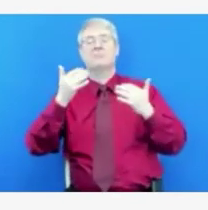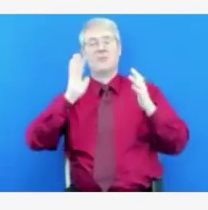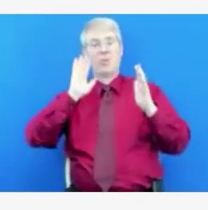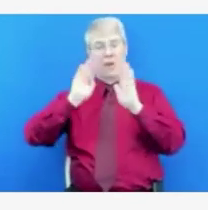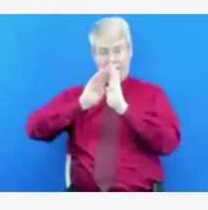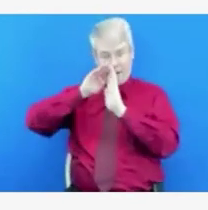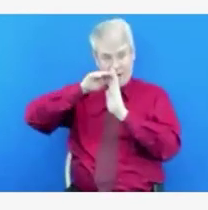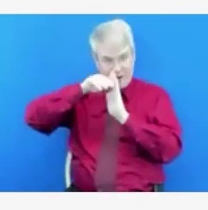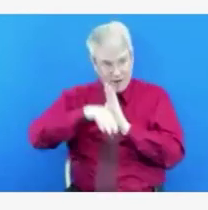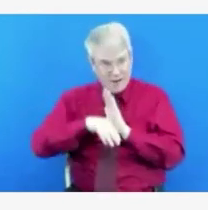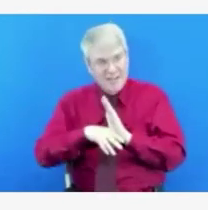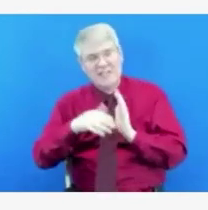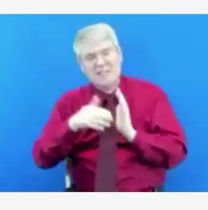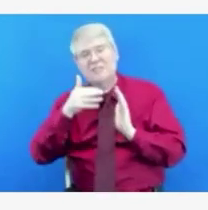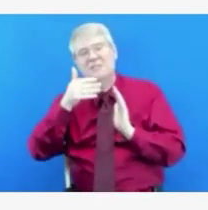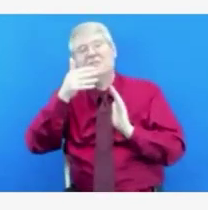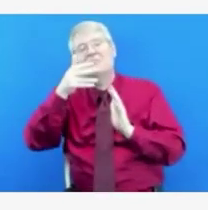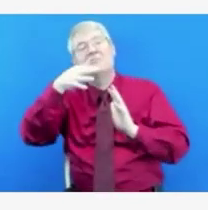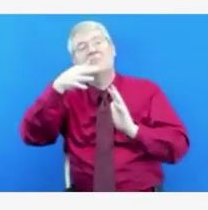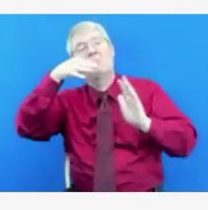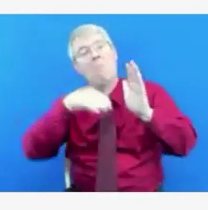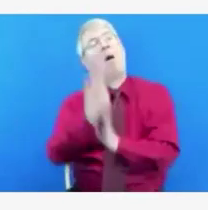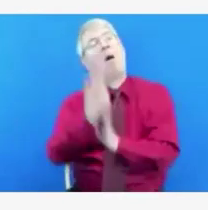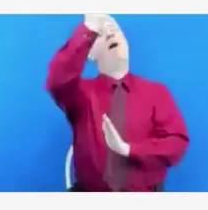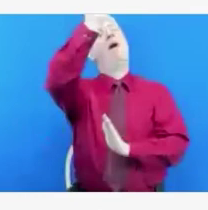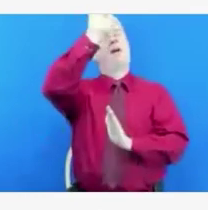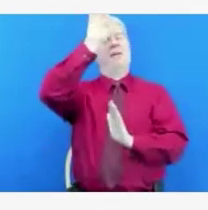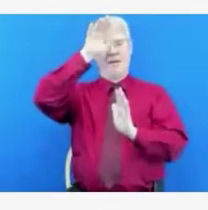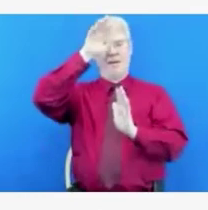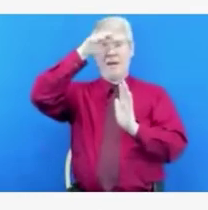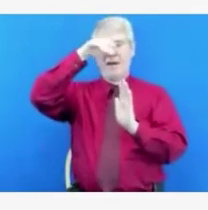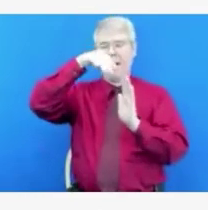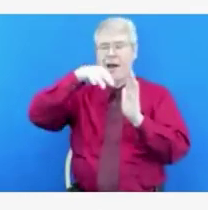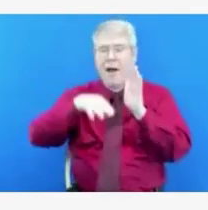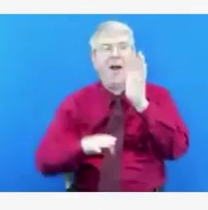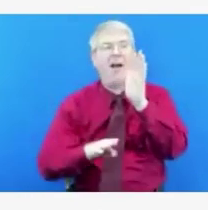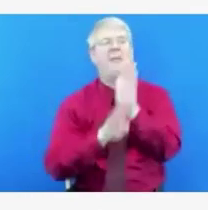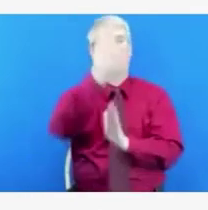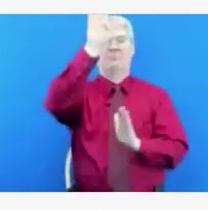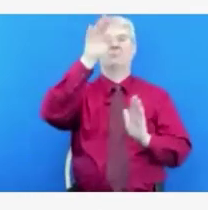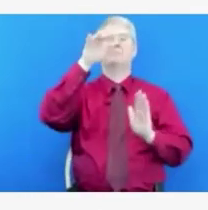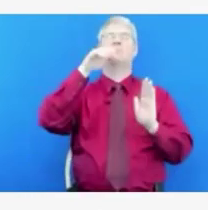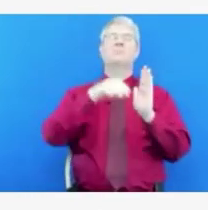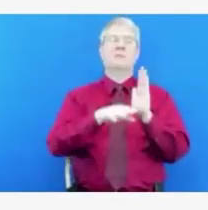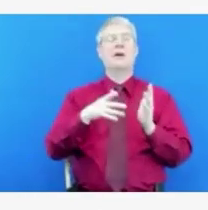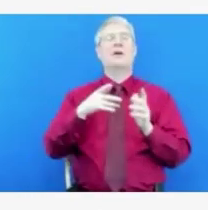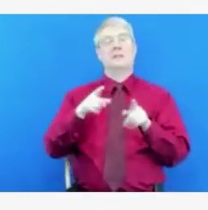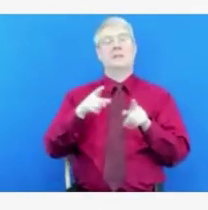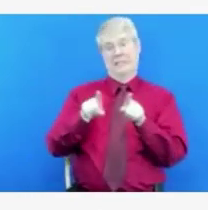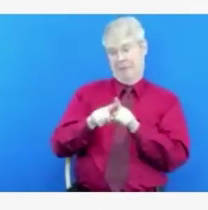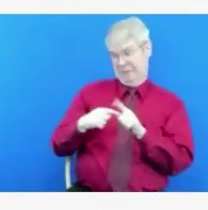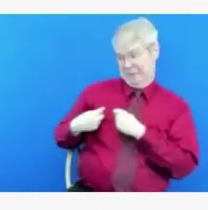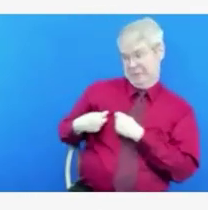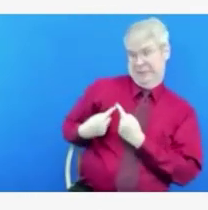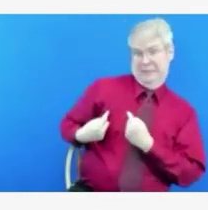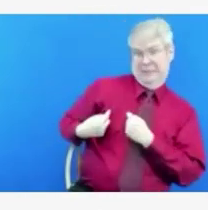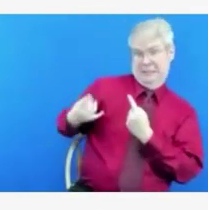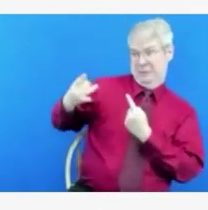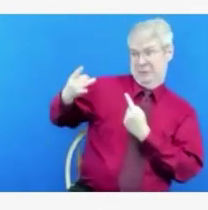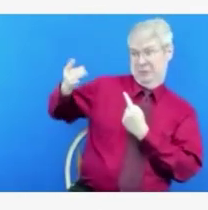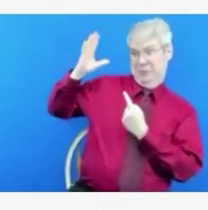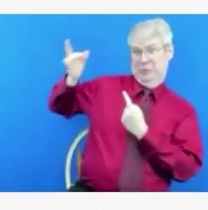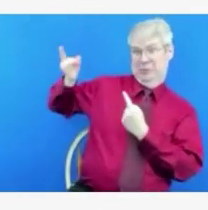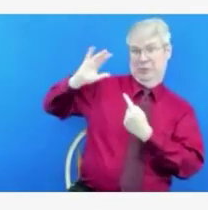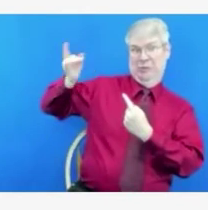50% of the public will be fully vaccinated. The question, of course, is, you know, how contagious and how deadly will